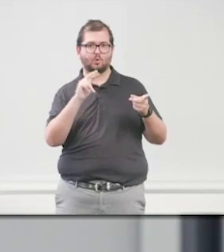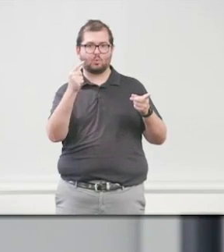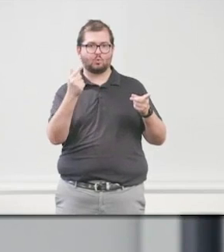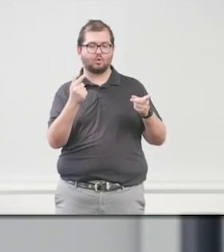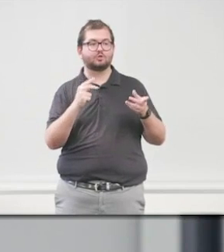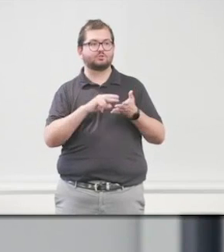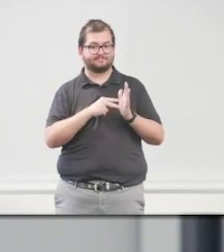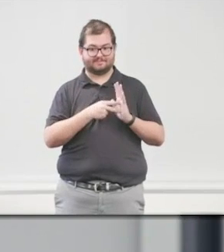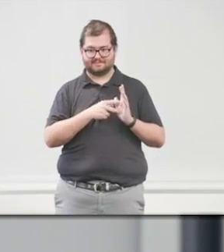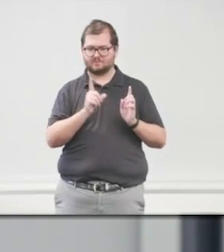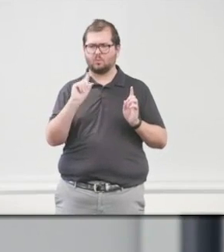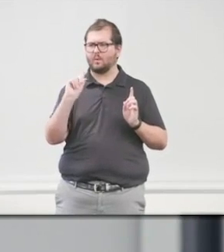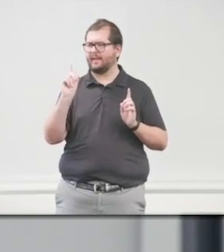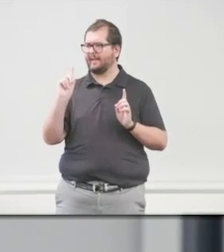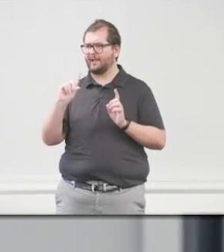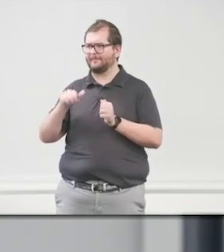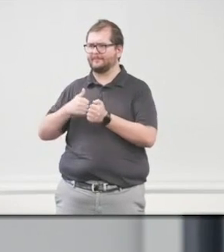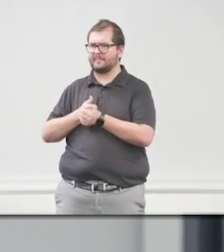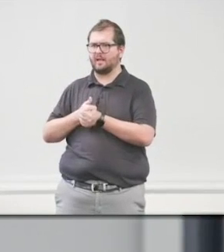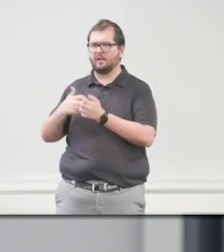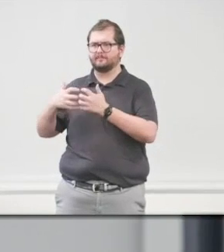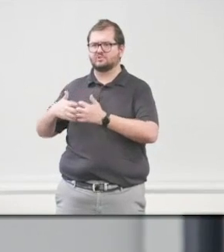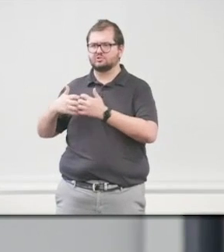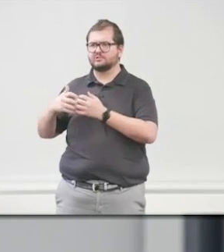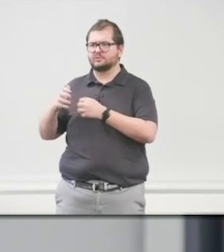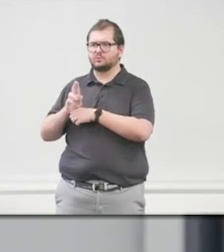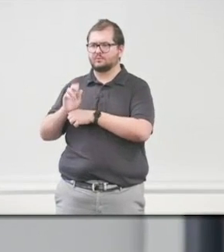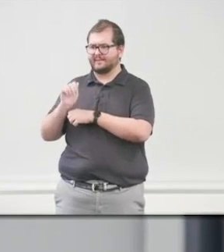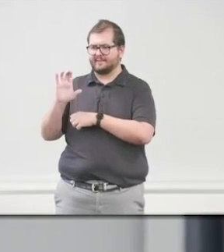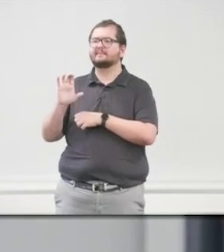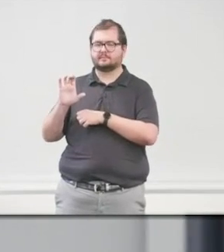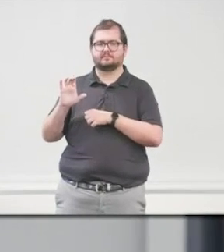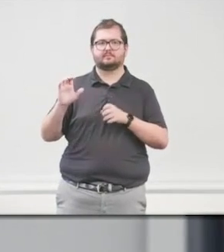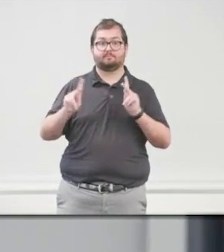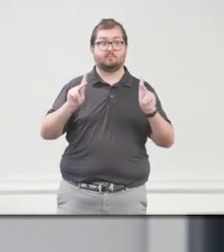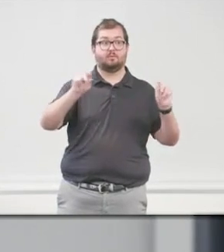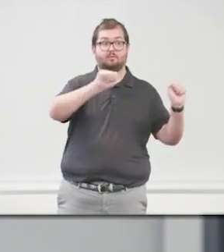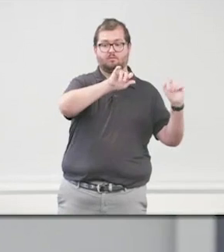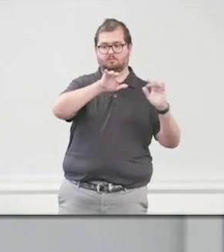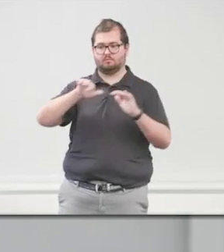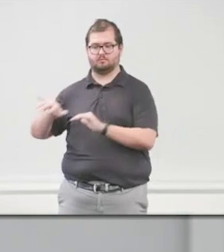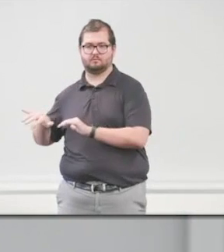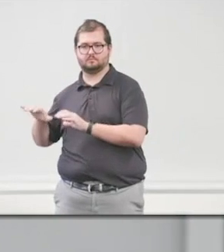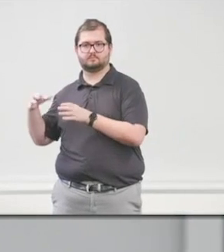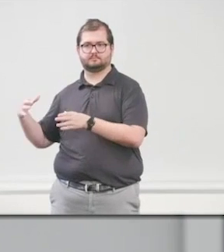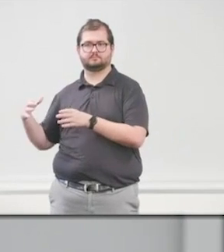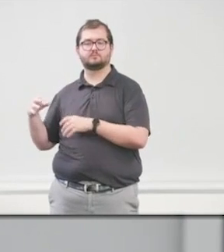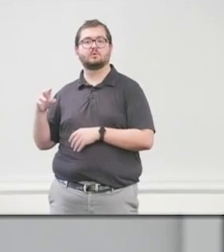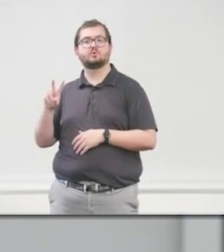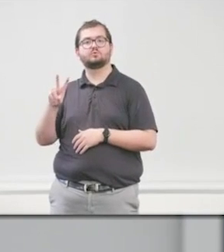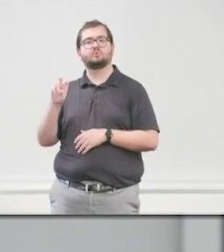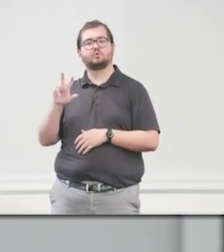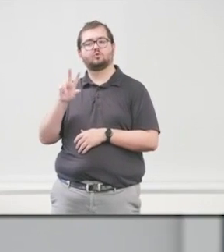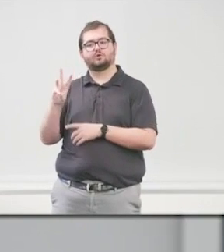conditioning working from the backup generators that are on my assisted living. I have 236 independent living